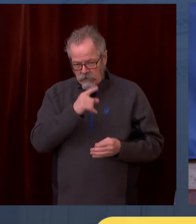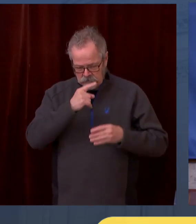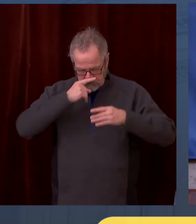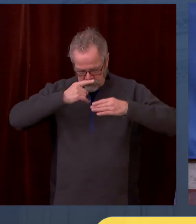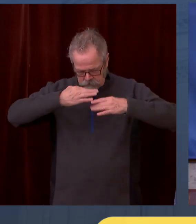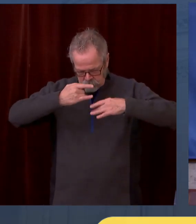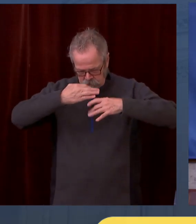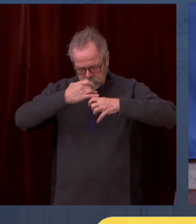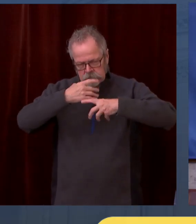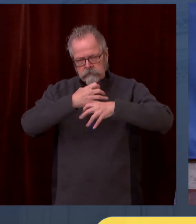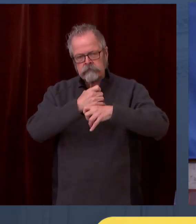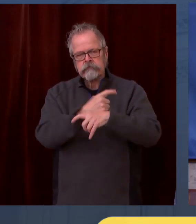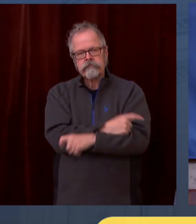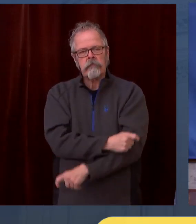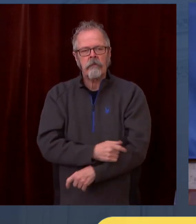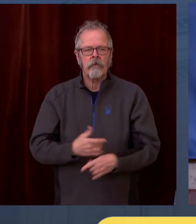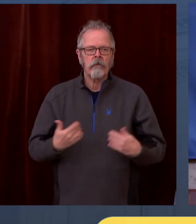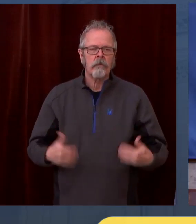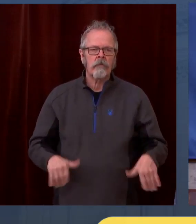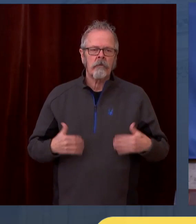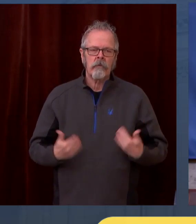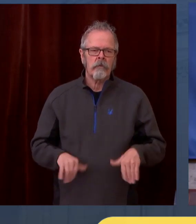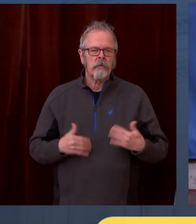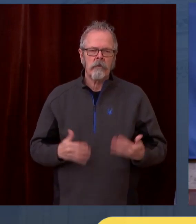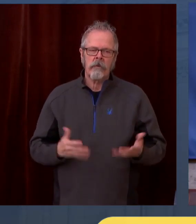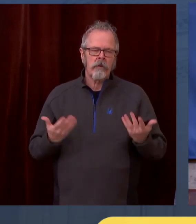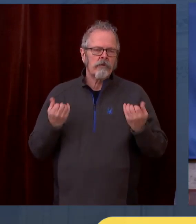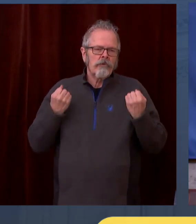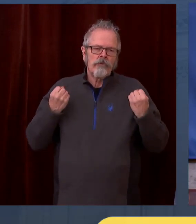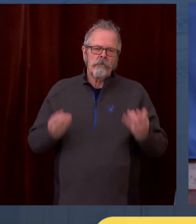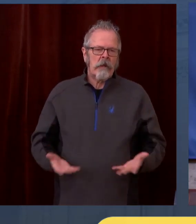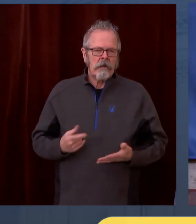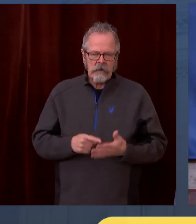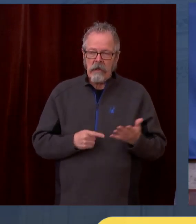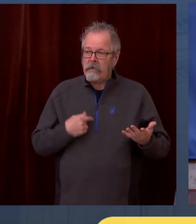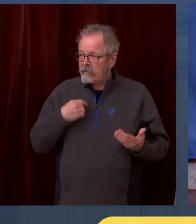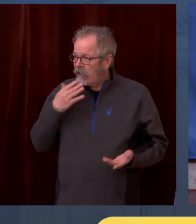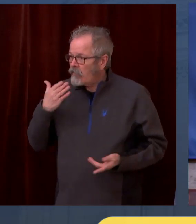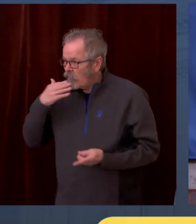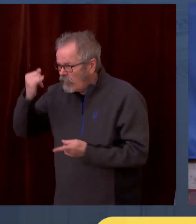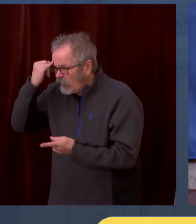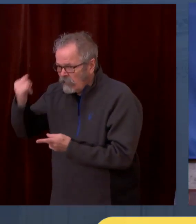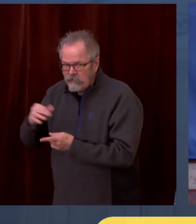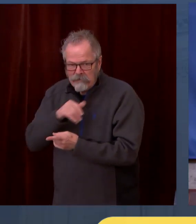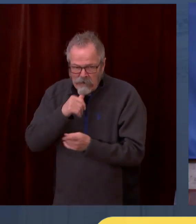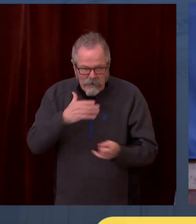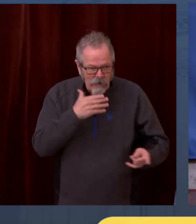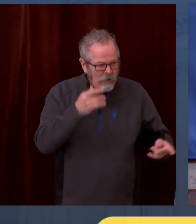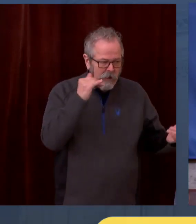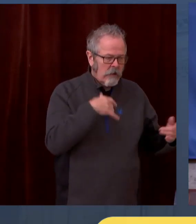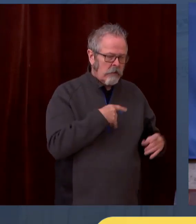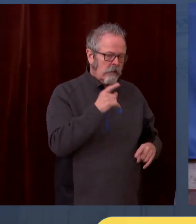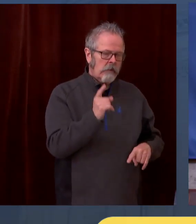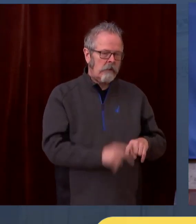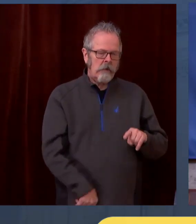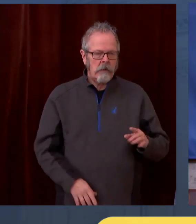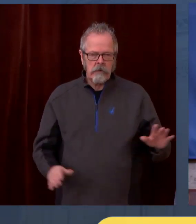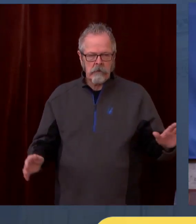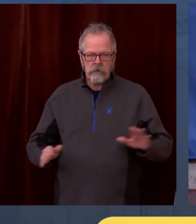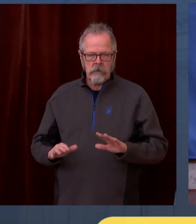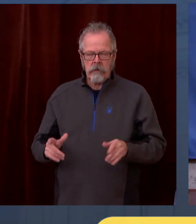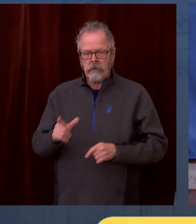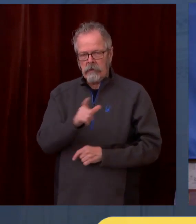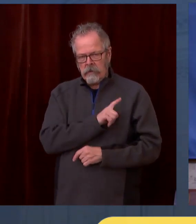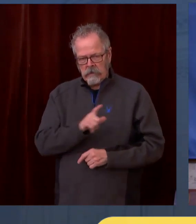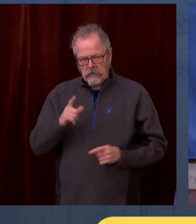legislators to come up with something to see if they can. I don't know if they can or not reach consensus, but I need to have a lot more conversation